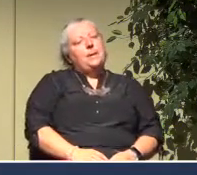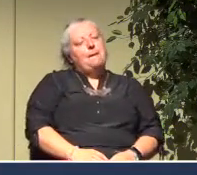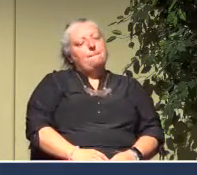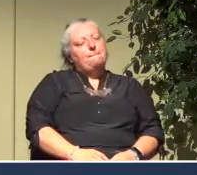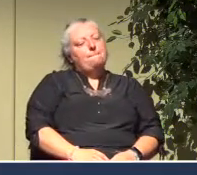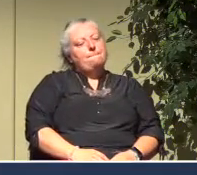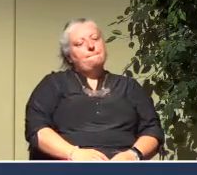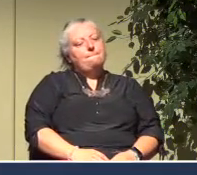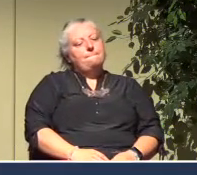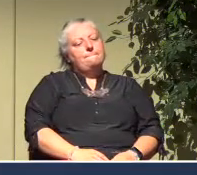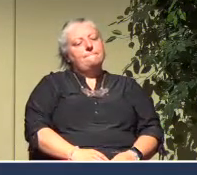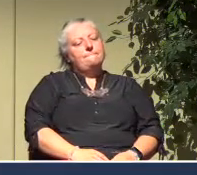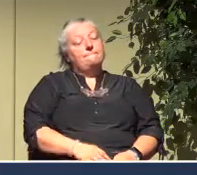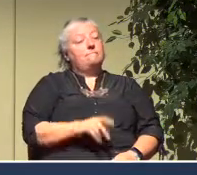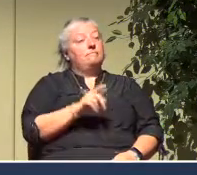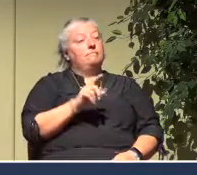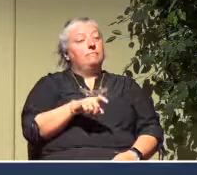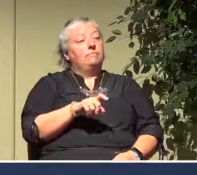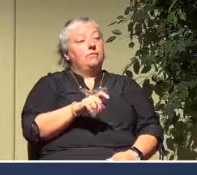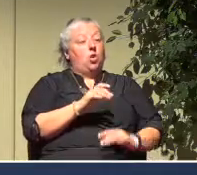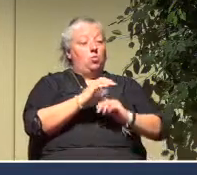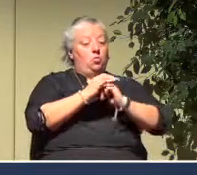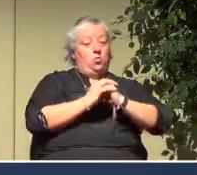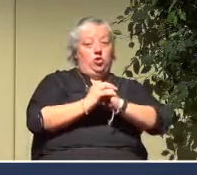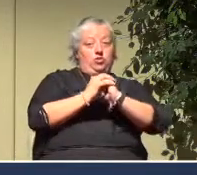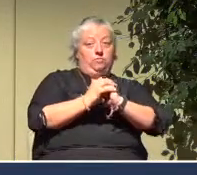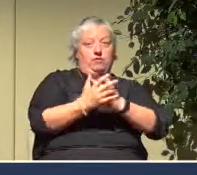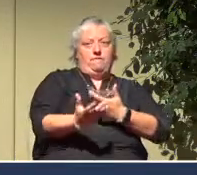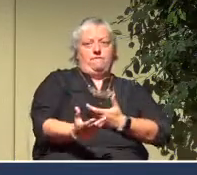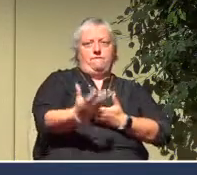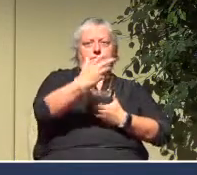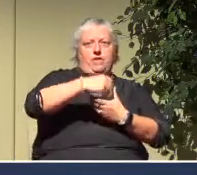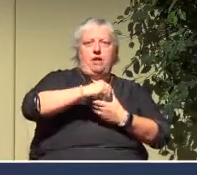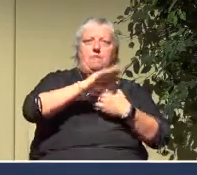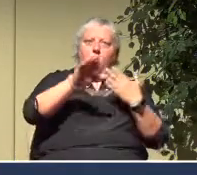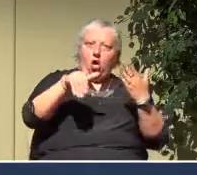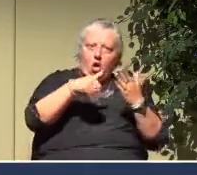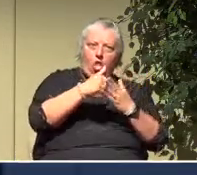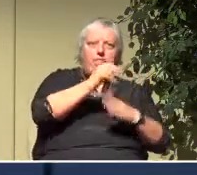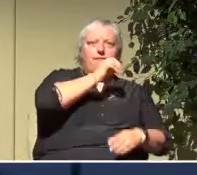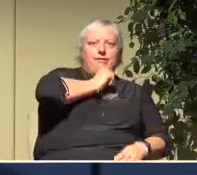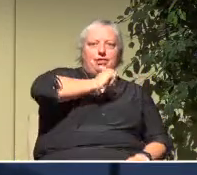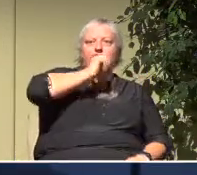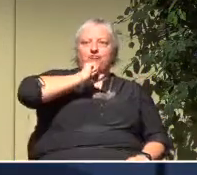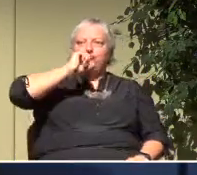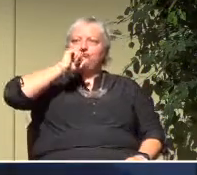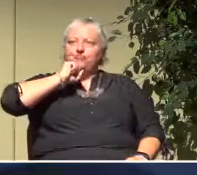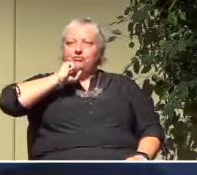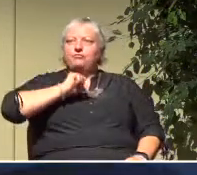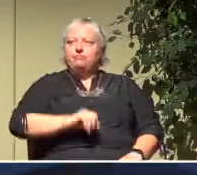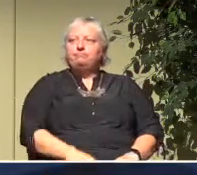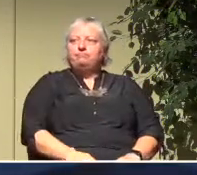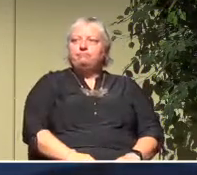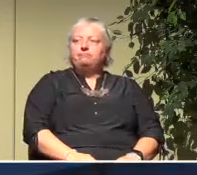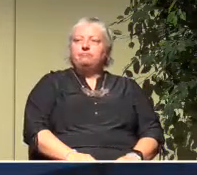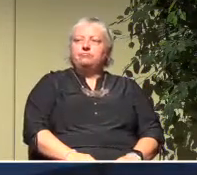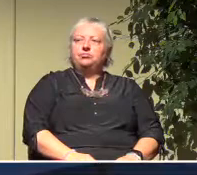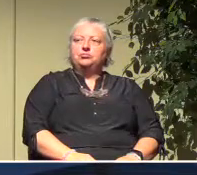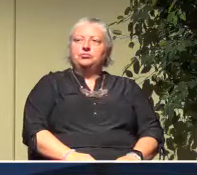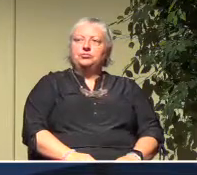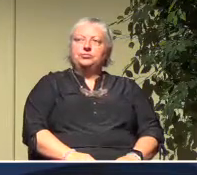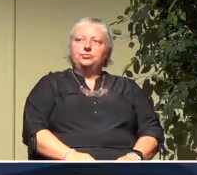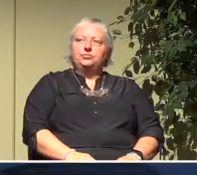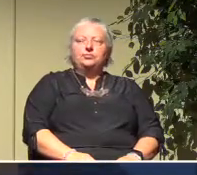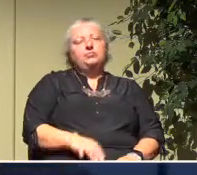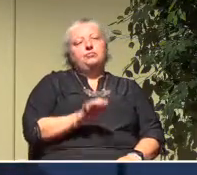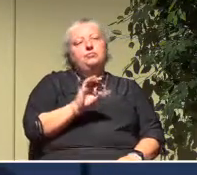And it should be worship that involves all generations. Now that has a